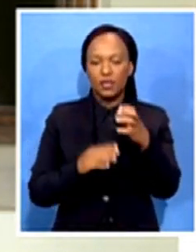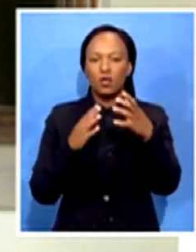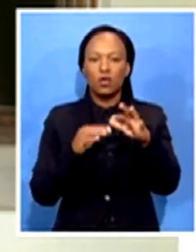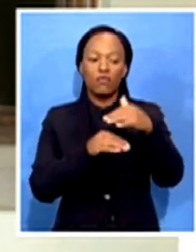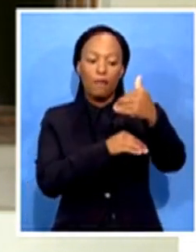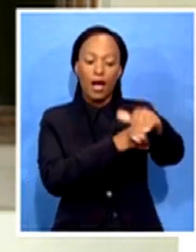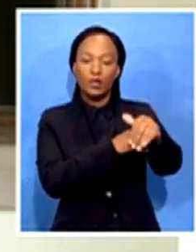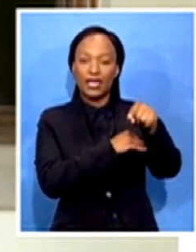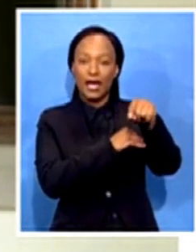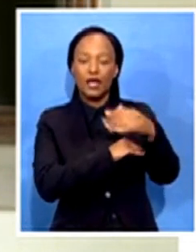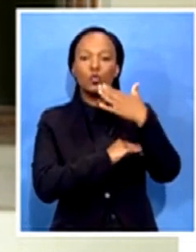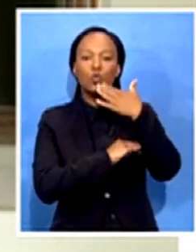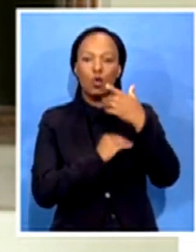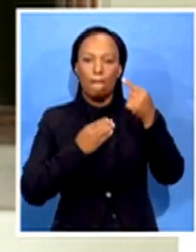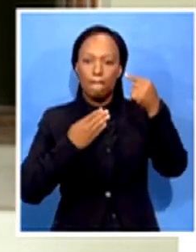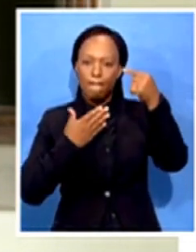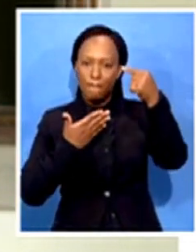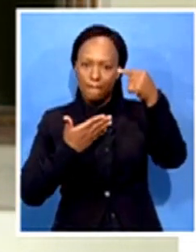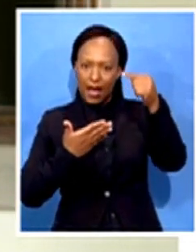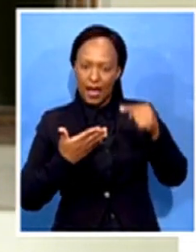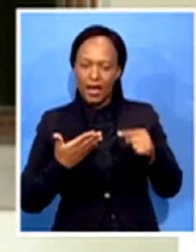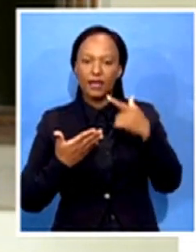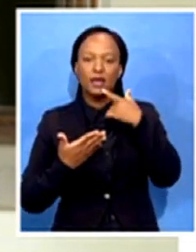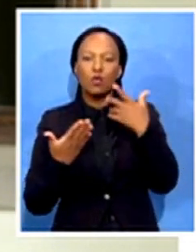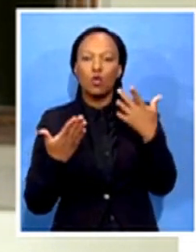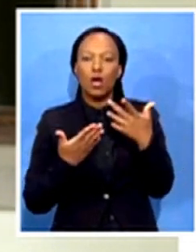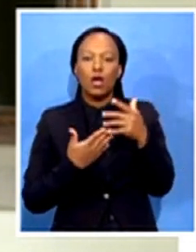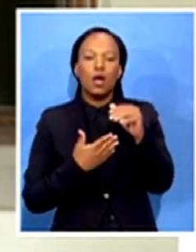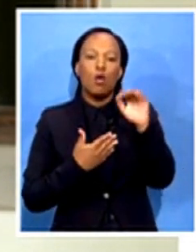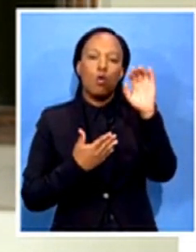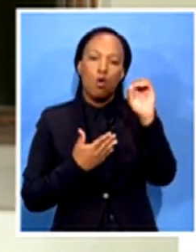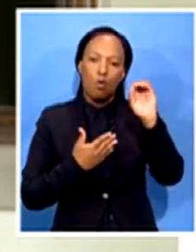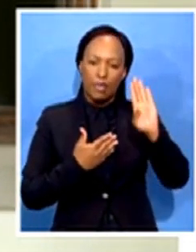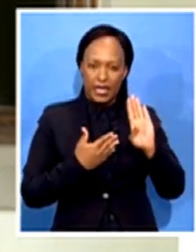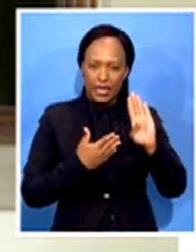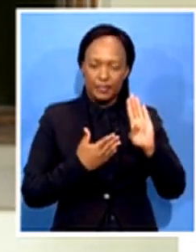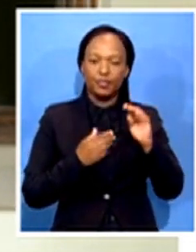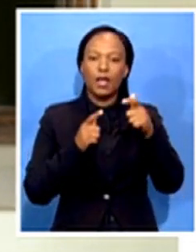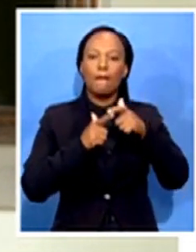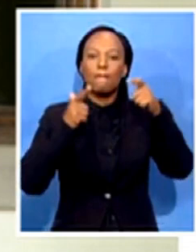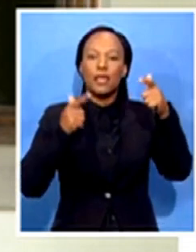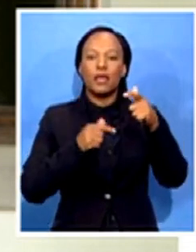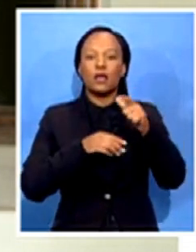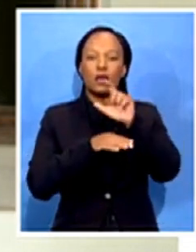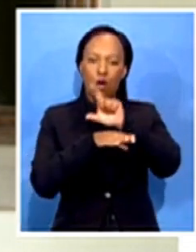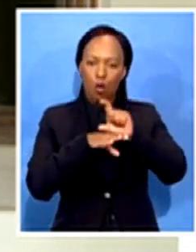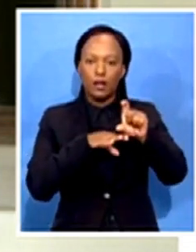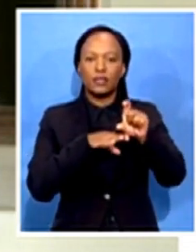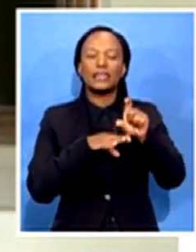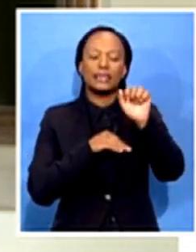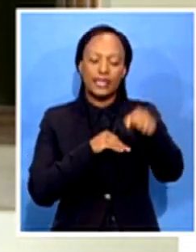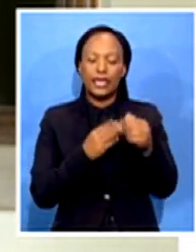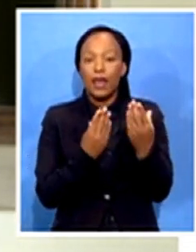at Cray College. What we understand is that the numbers have increased of those markers who have